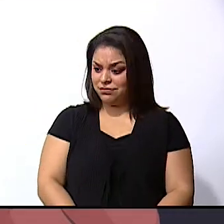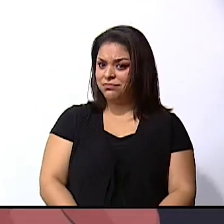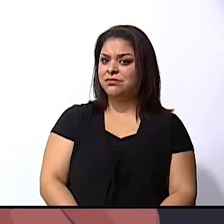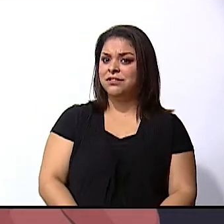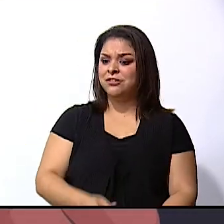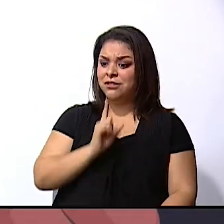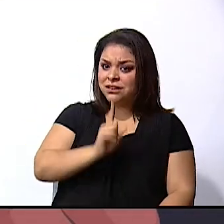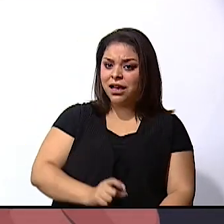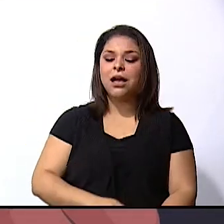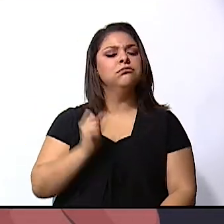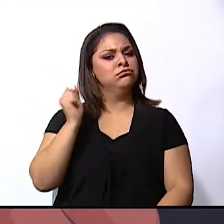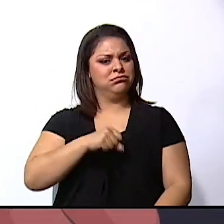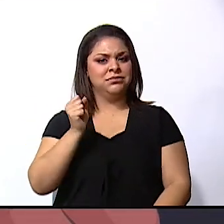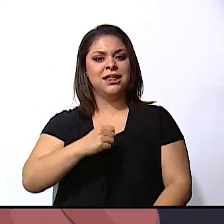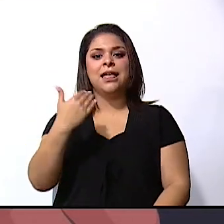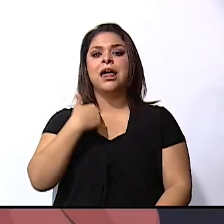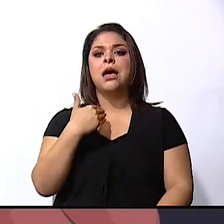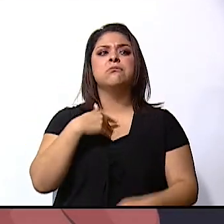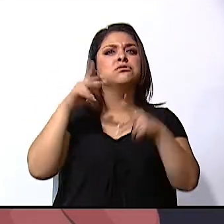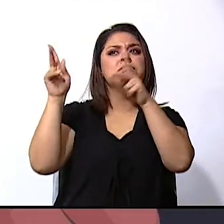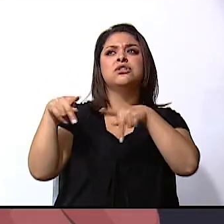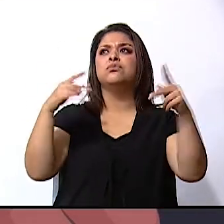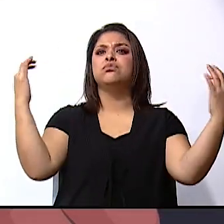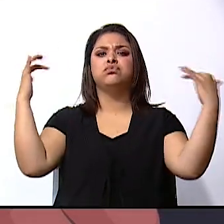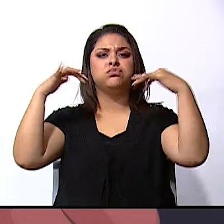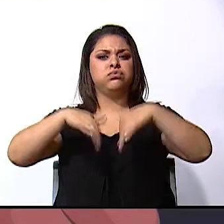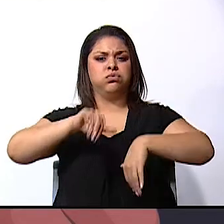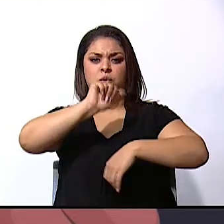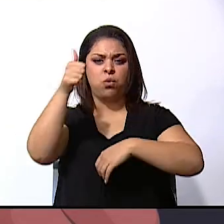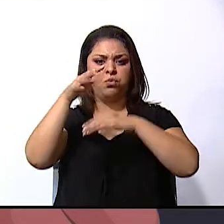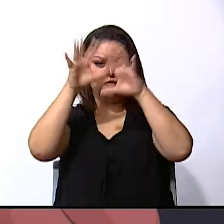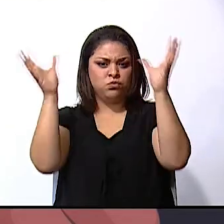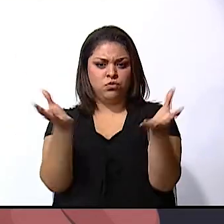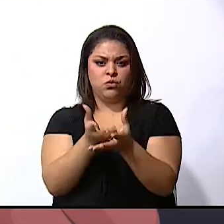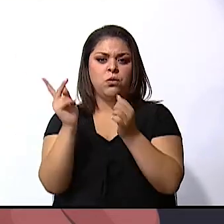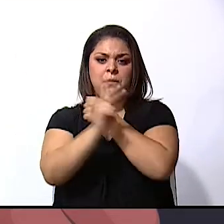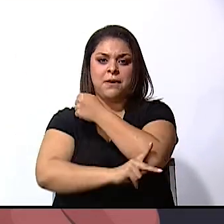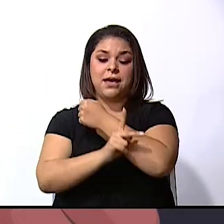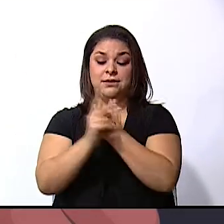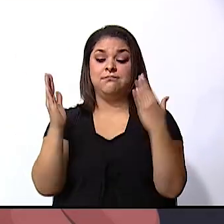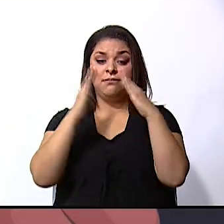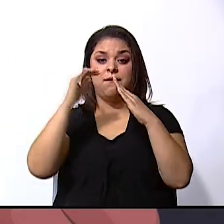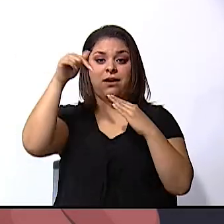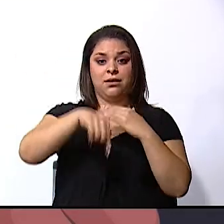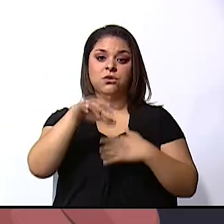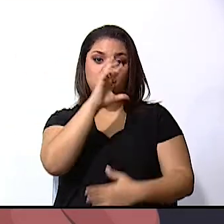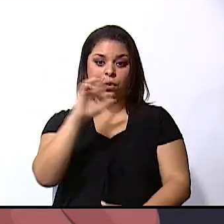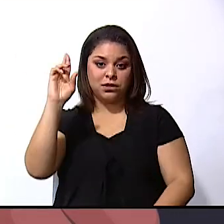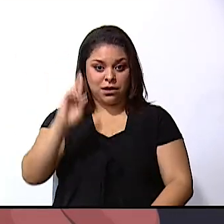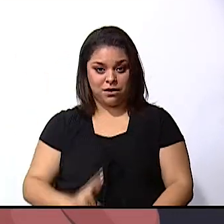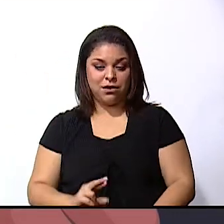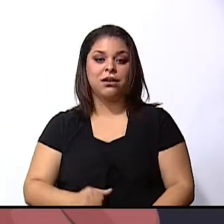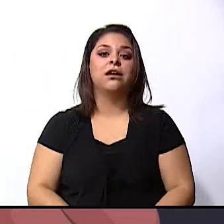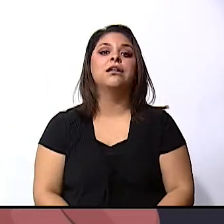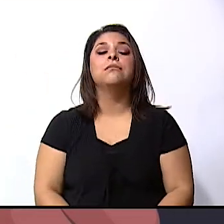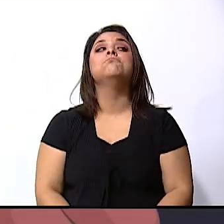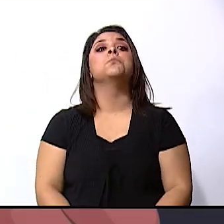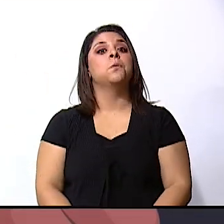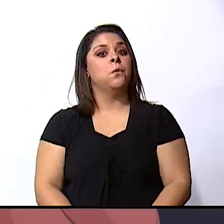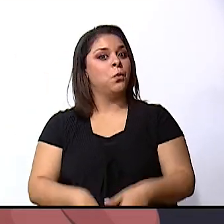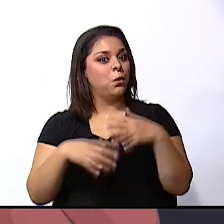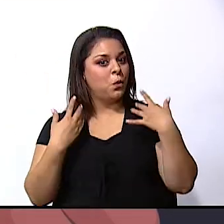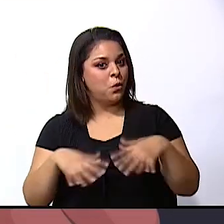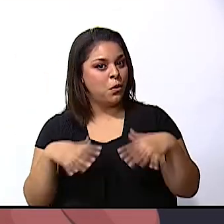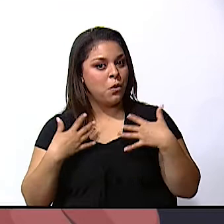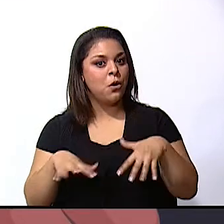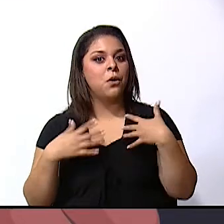yes we have people from all over the world living here in costa rica yeah wow